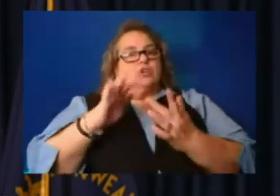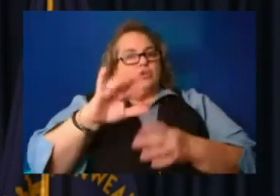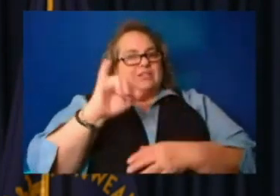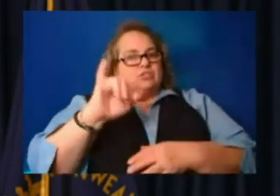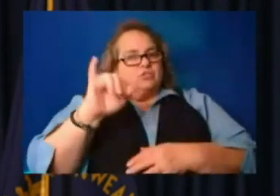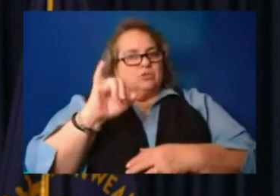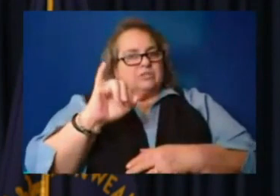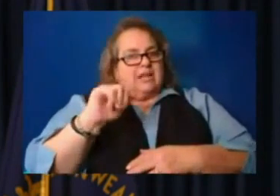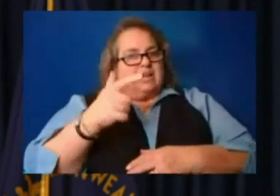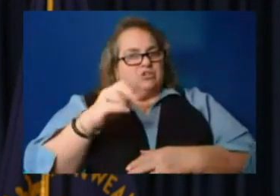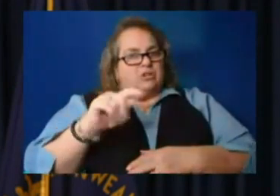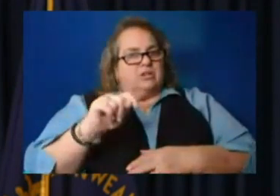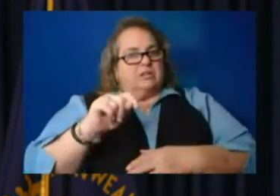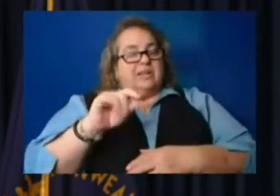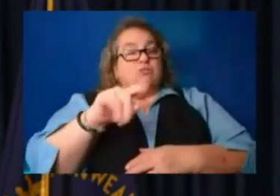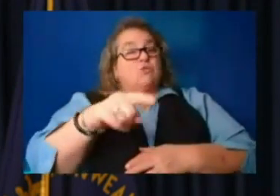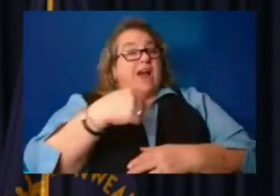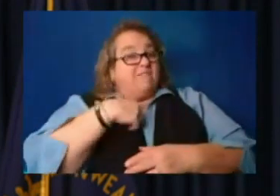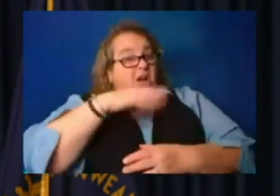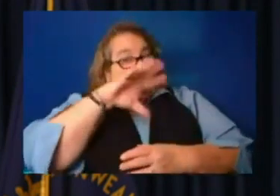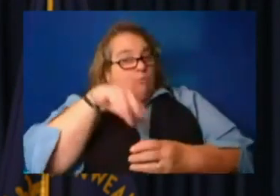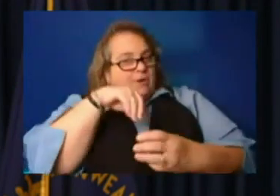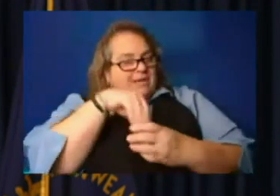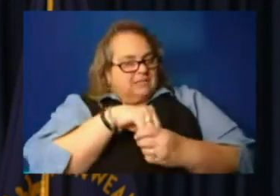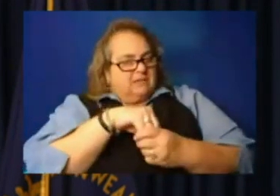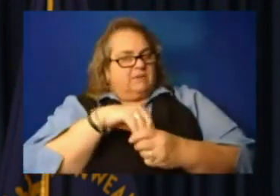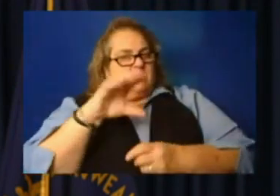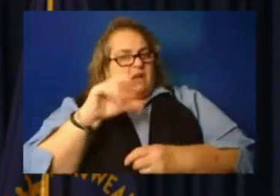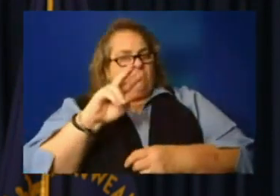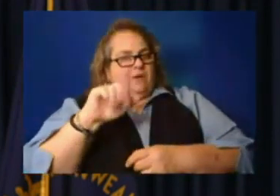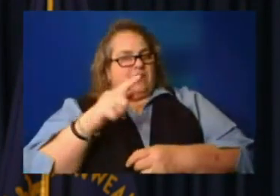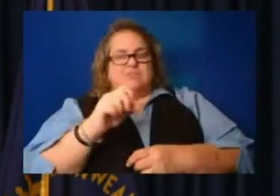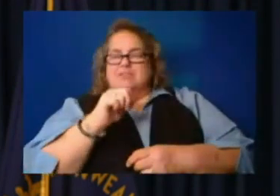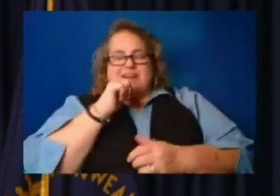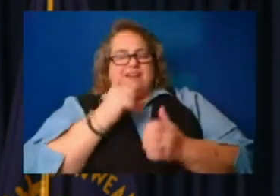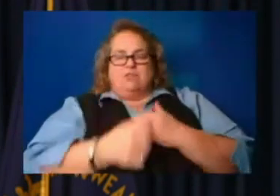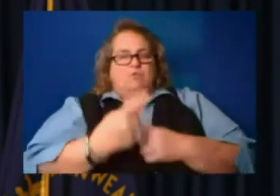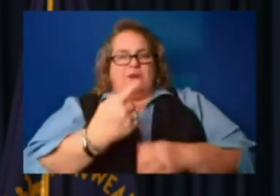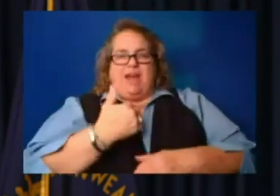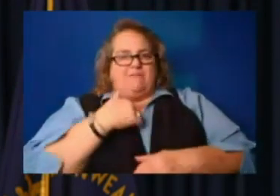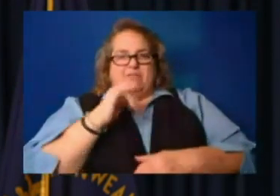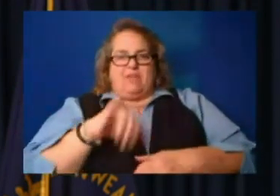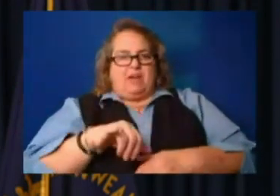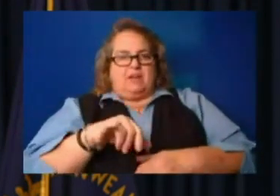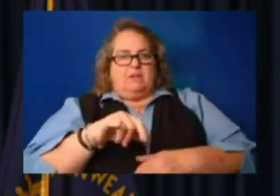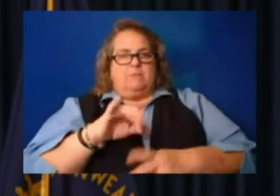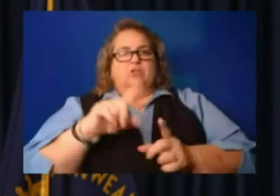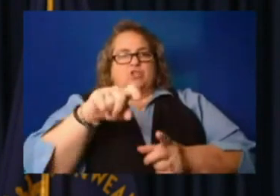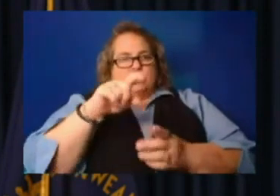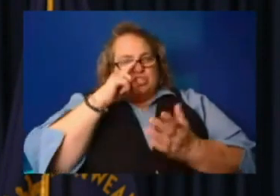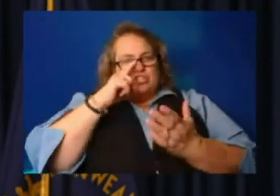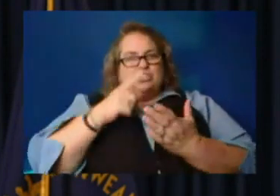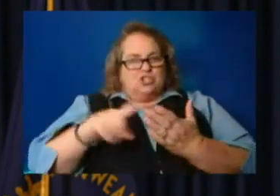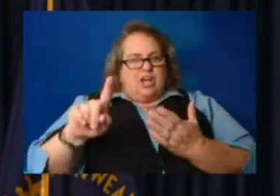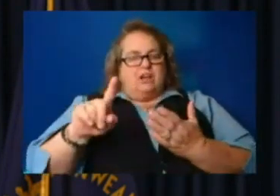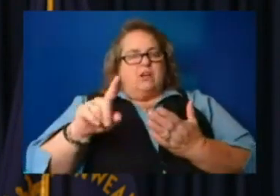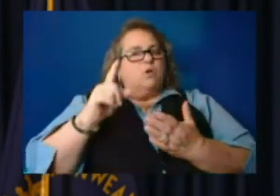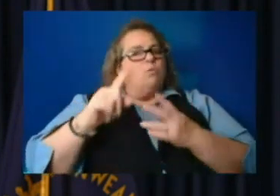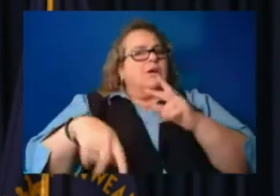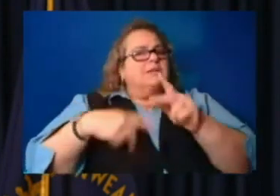comprehensive coverage. Not everybody has that, but you should check on what type of